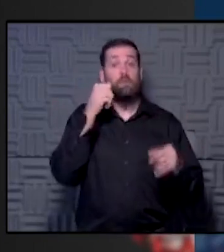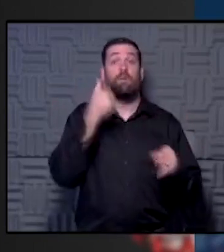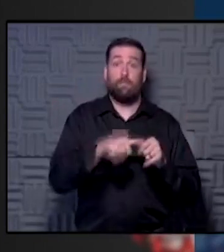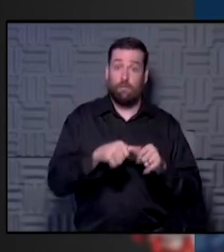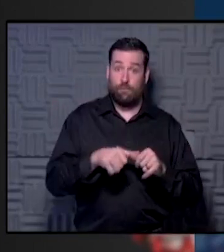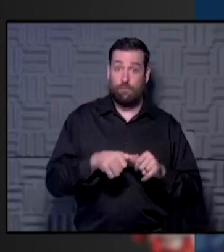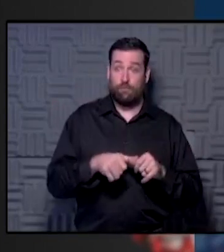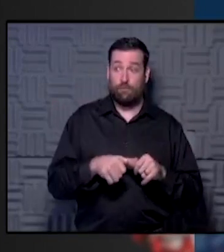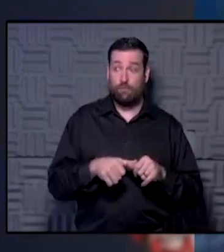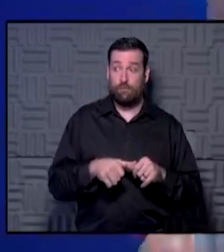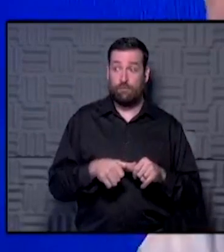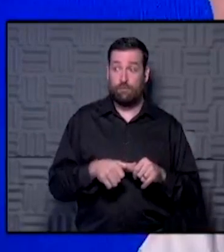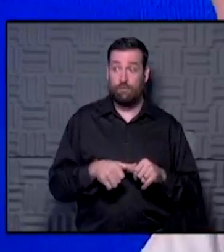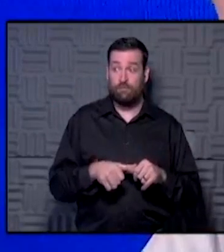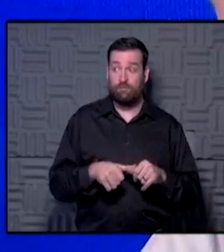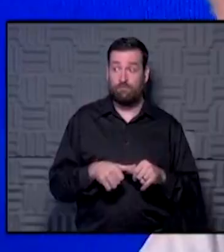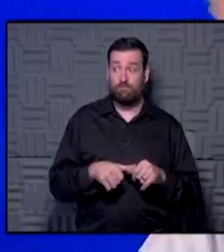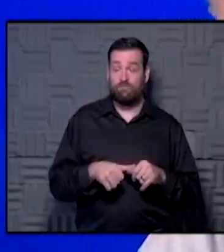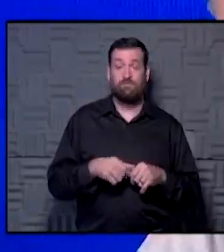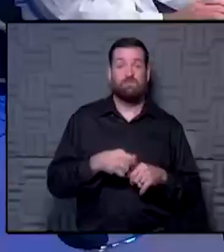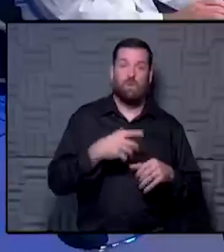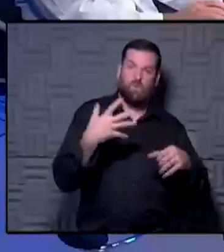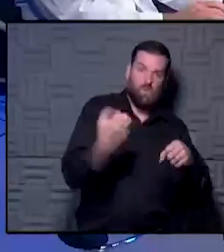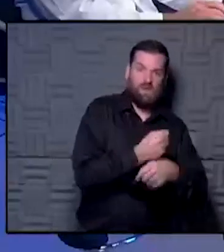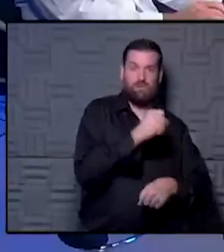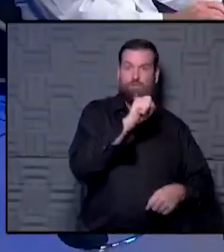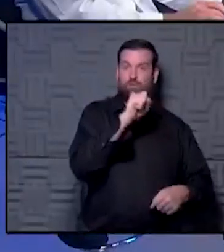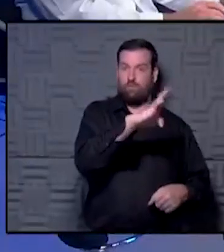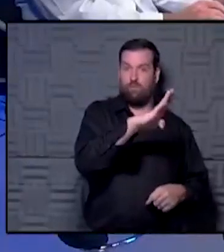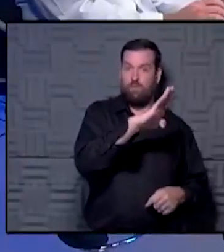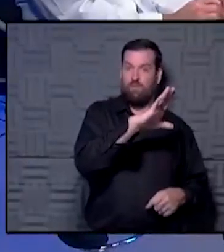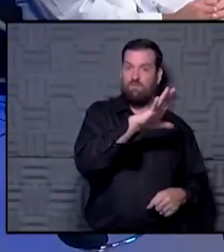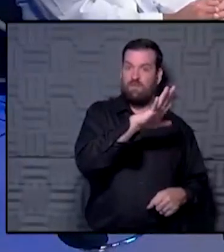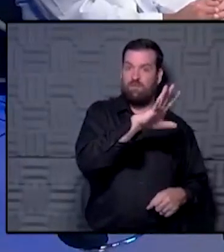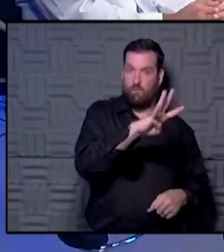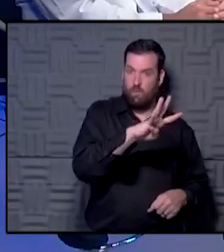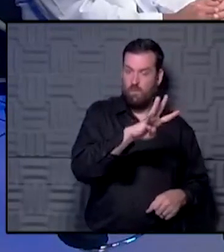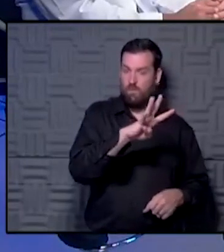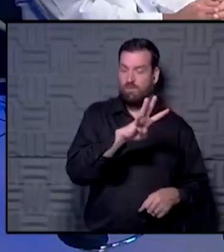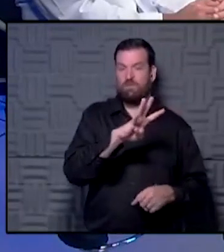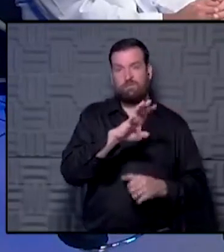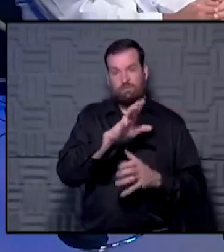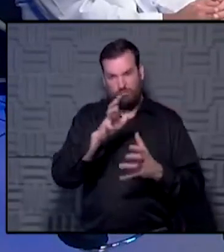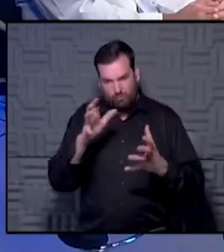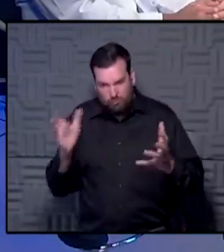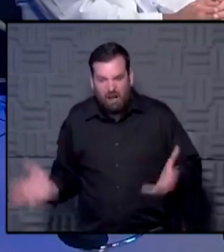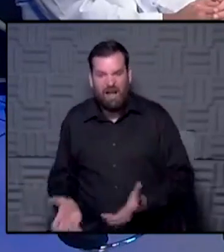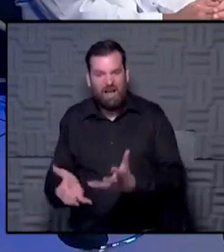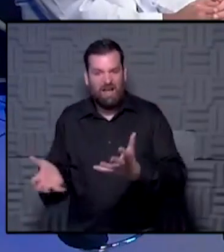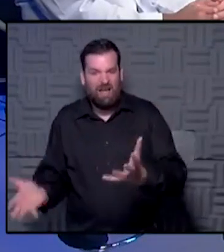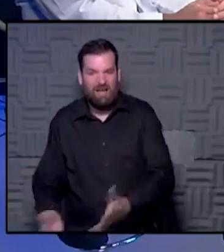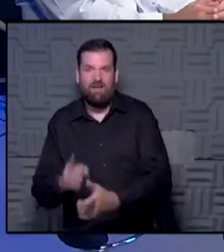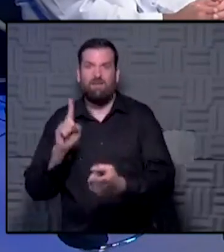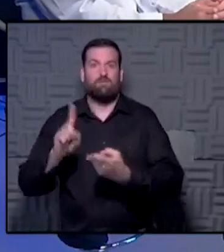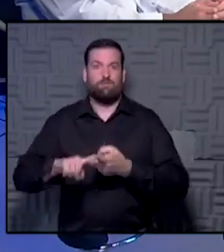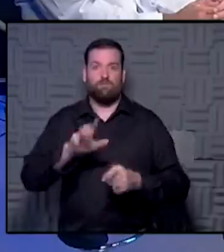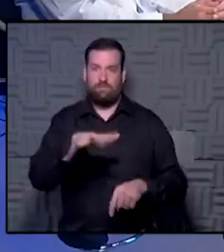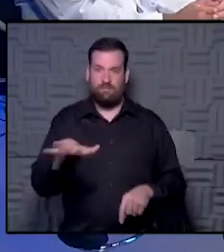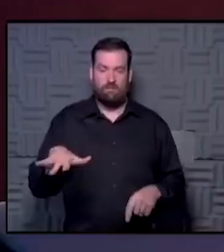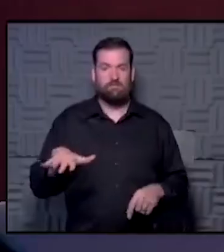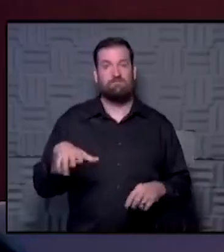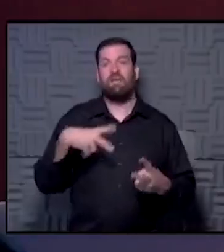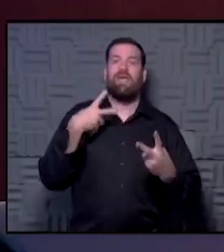remember, we won Super Bowl 54, the drive to 55. Here we go.